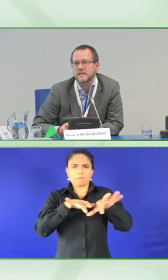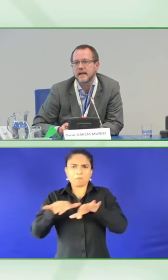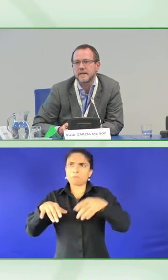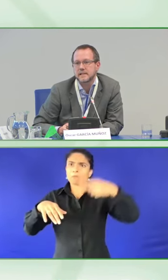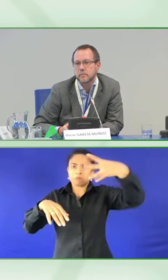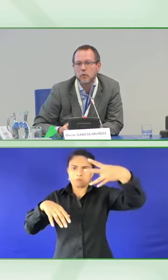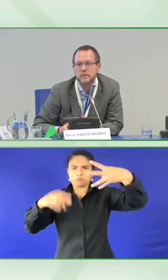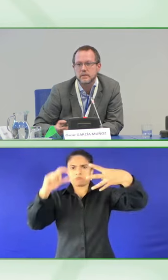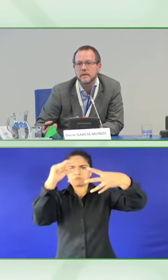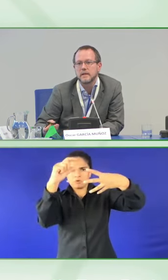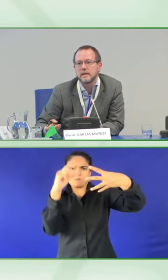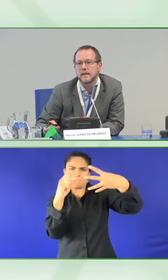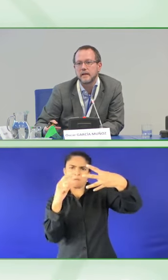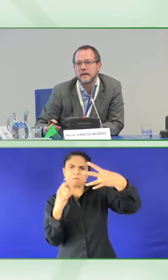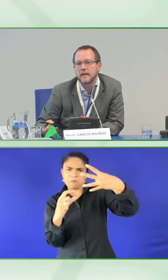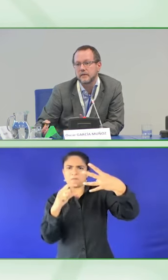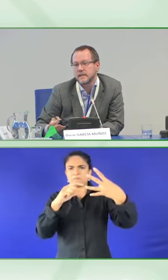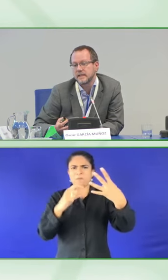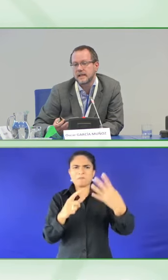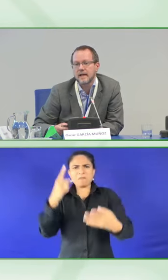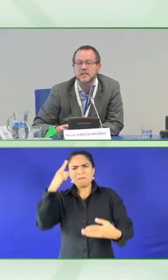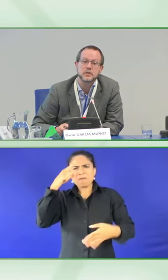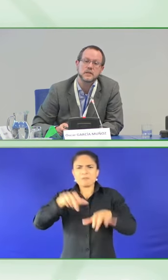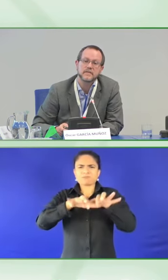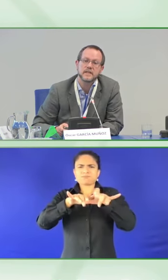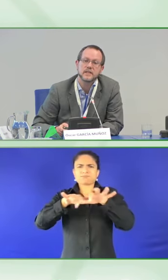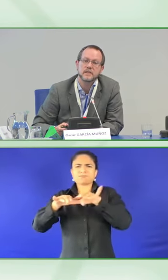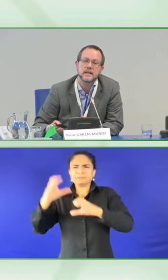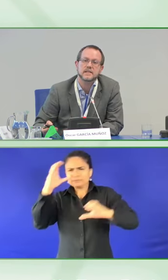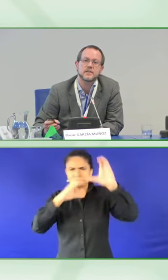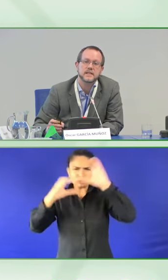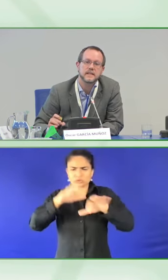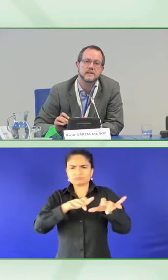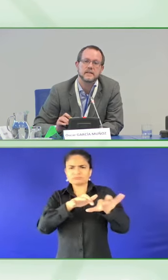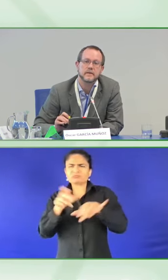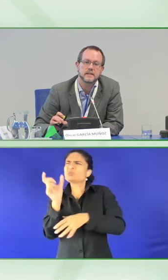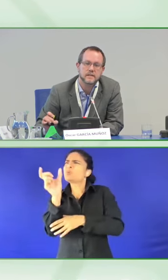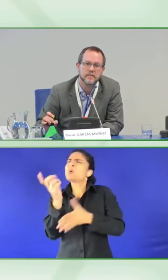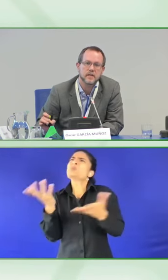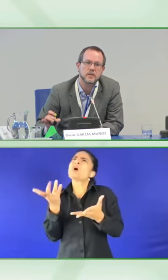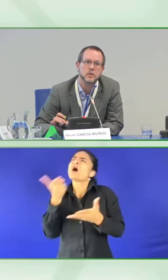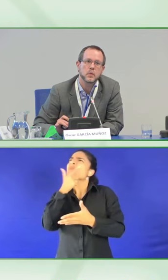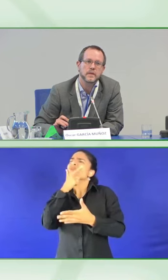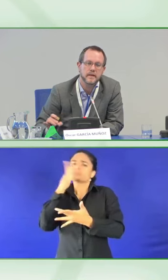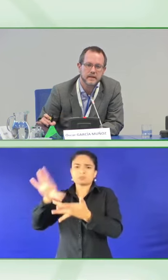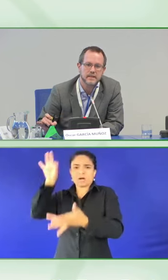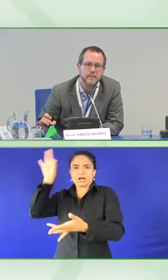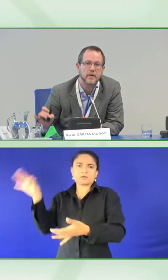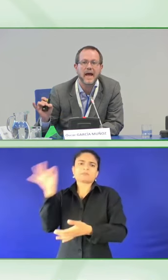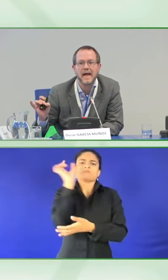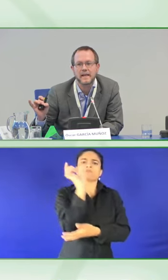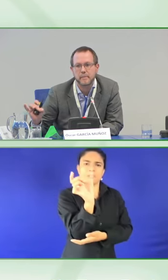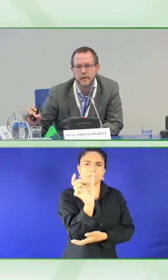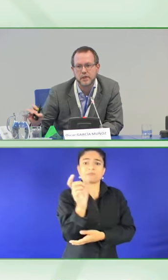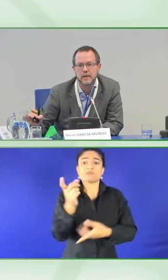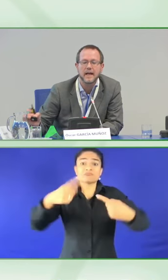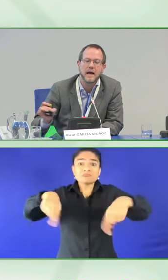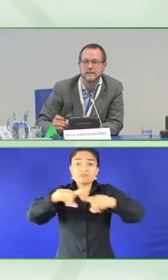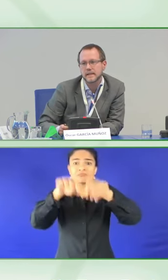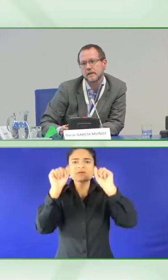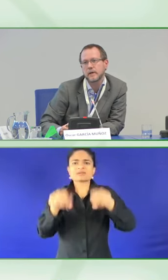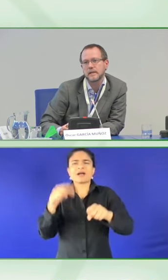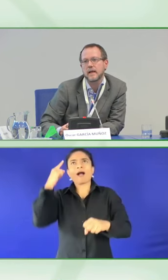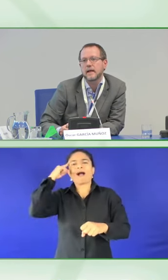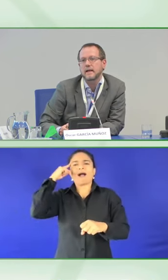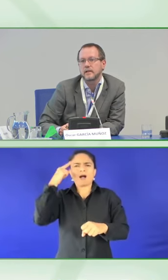For instance, in this case, vote. It has two definitions. As you see, there is a definition with an example and a picture.